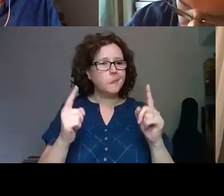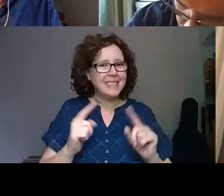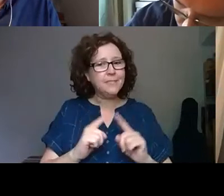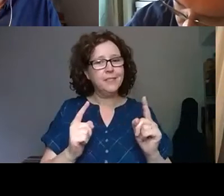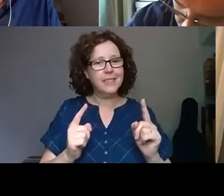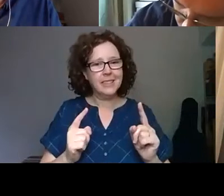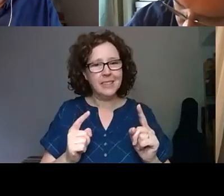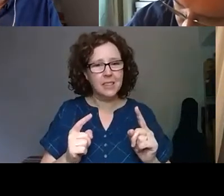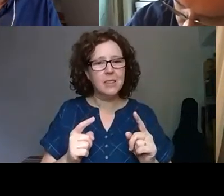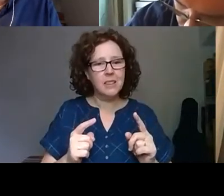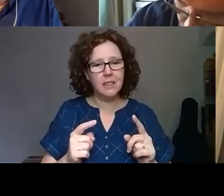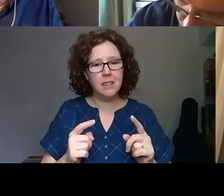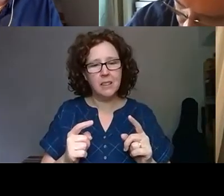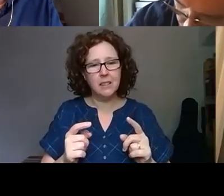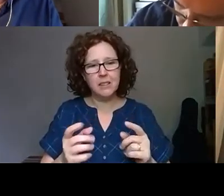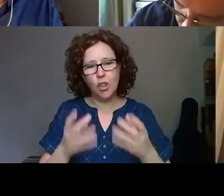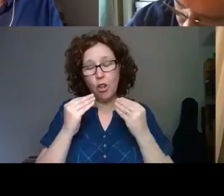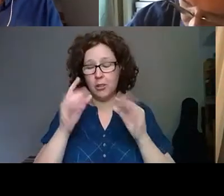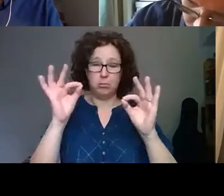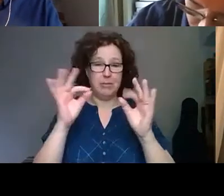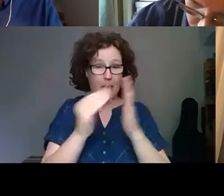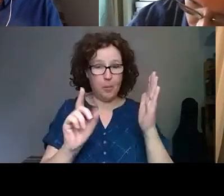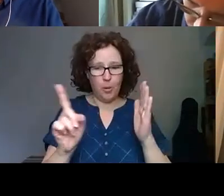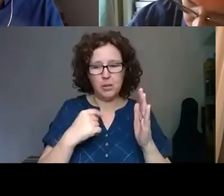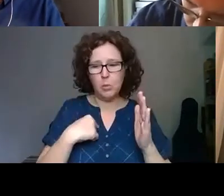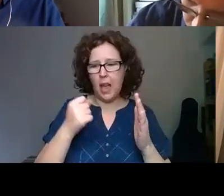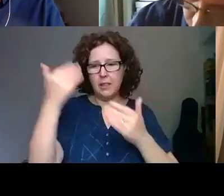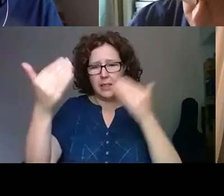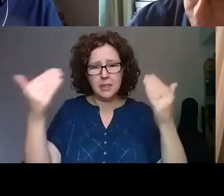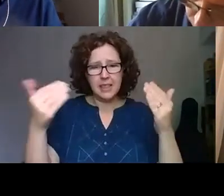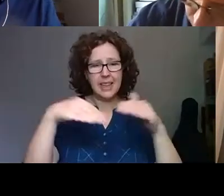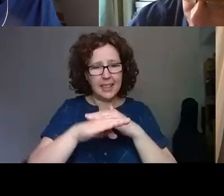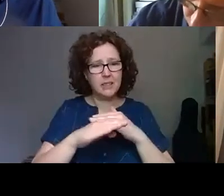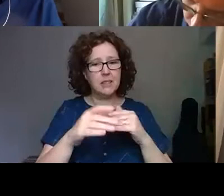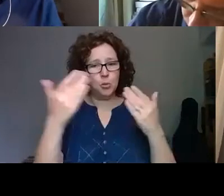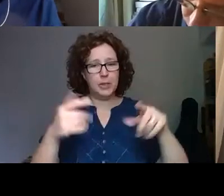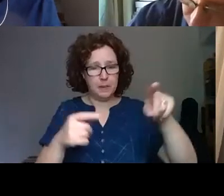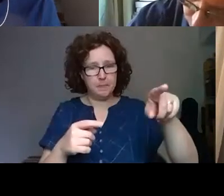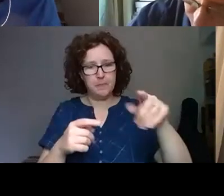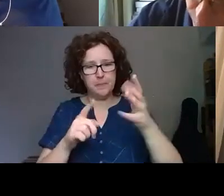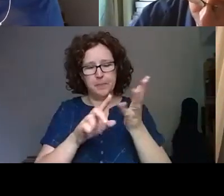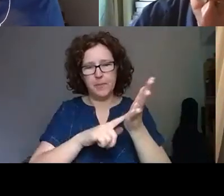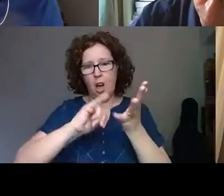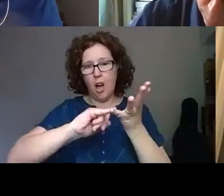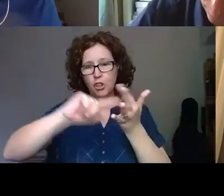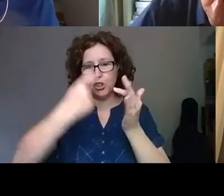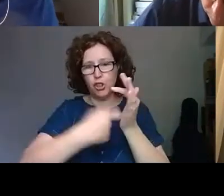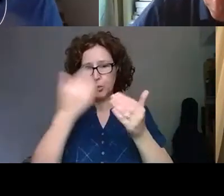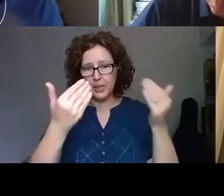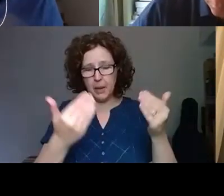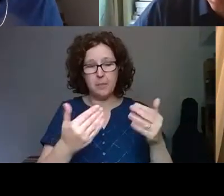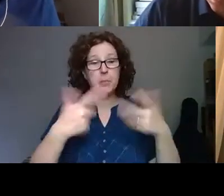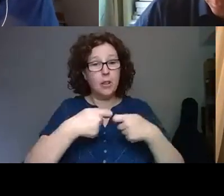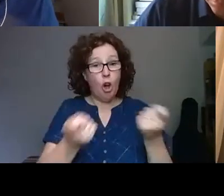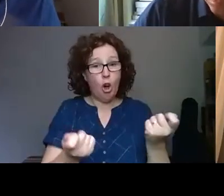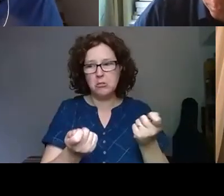So a really kind of prime example, we had an exhibition at the Austrian Museum, which launched in February, just a few weeks before lockdown came into, came into